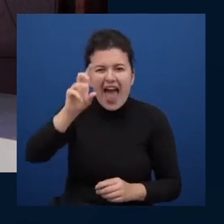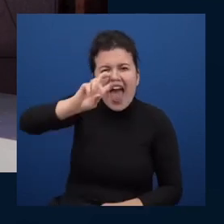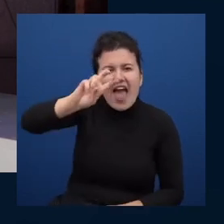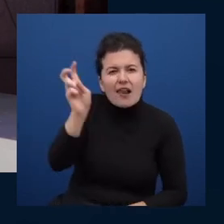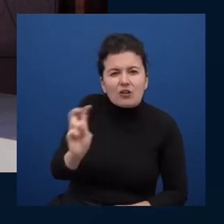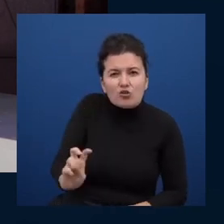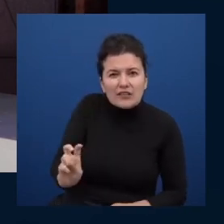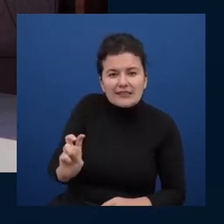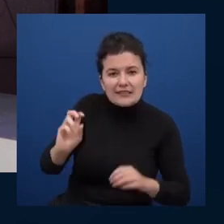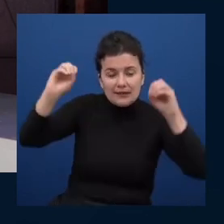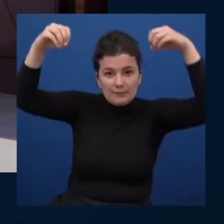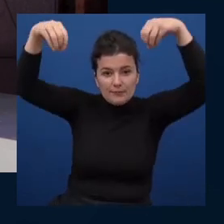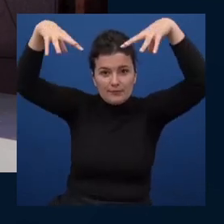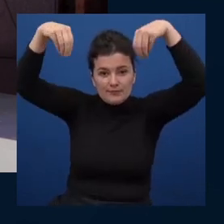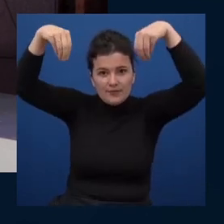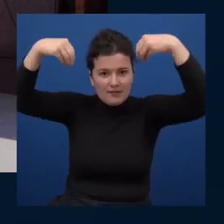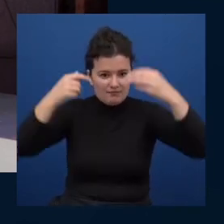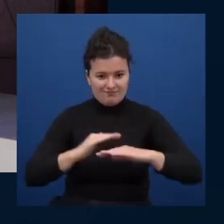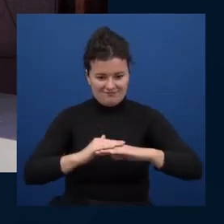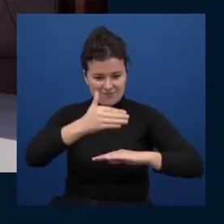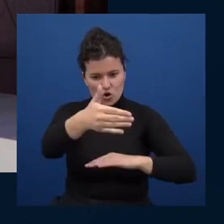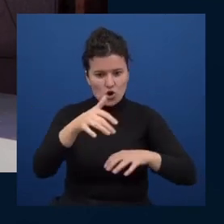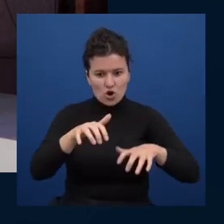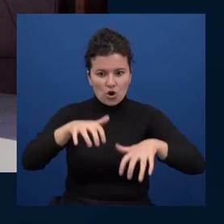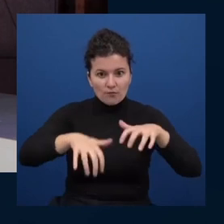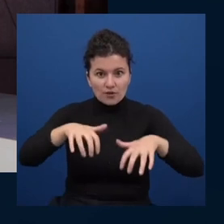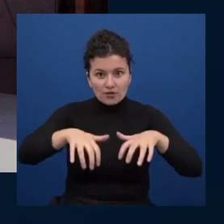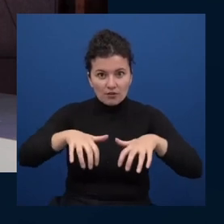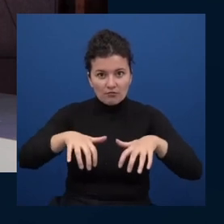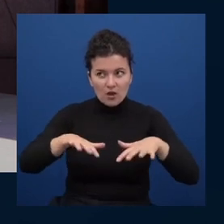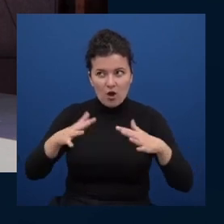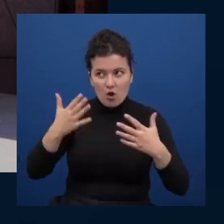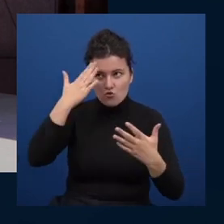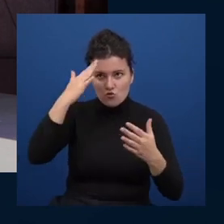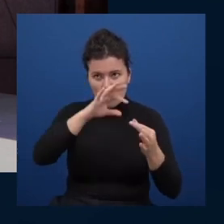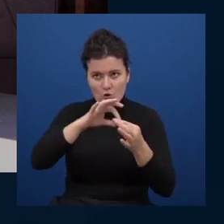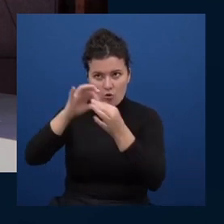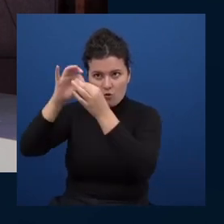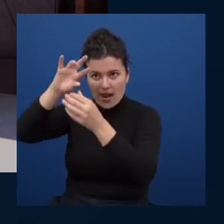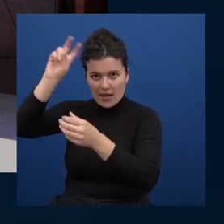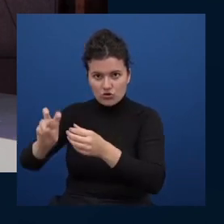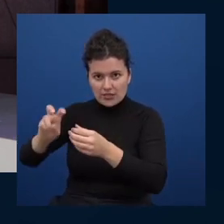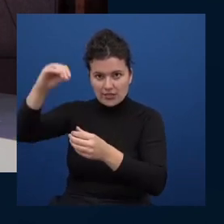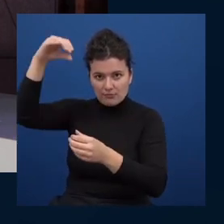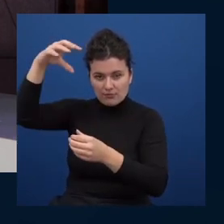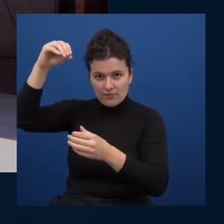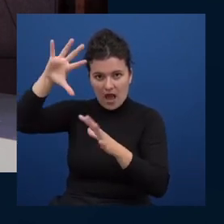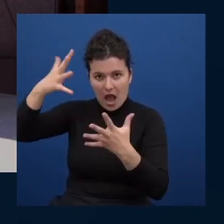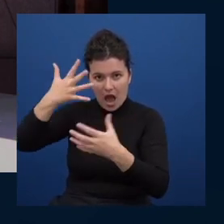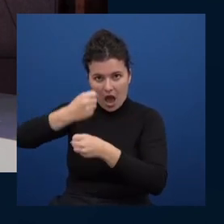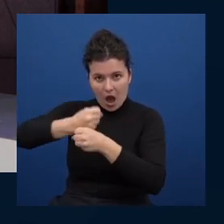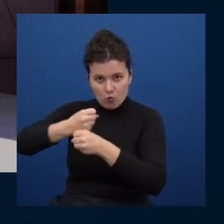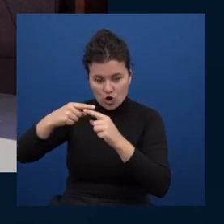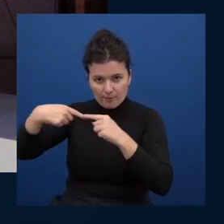powers all of our computing should i know about electricity and how it even works that is a really good